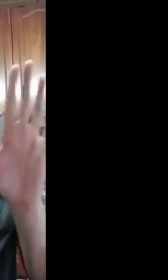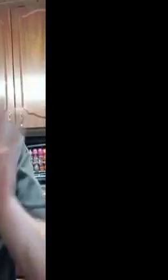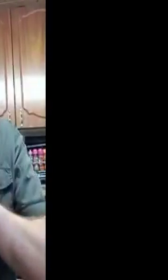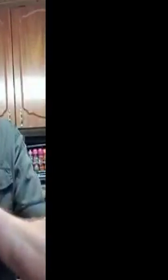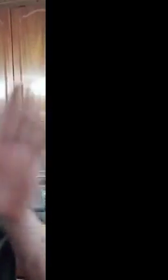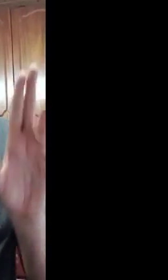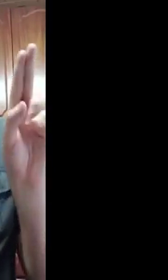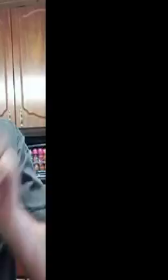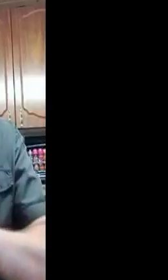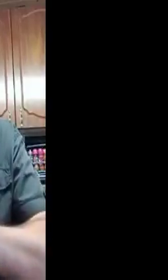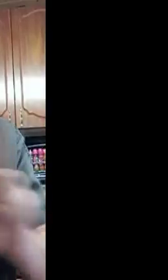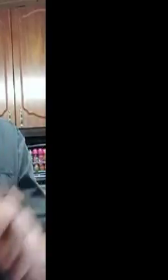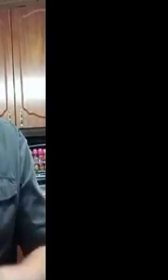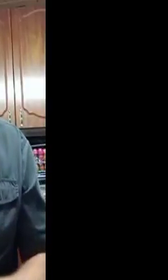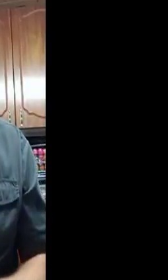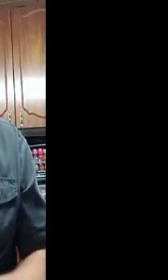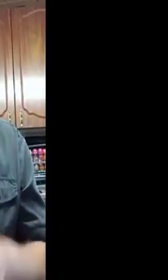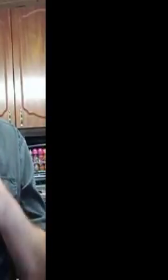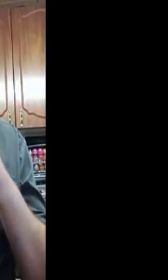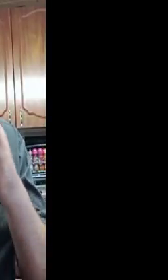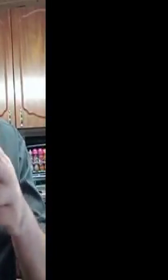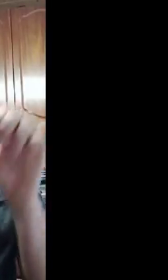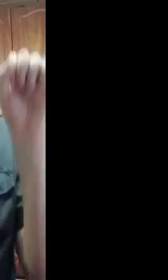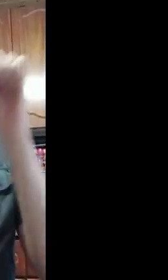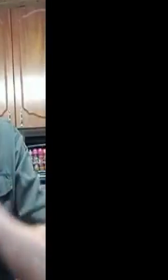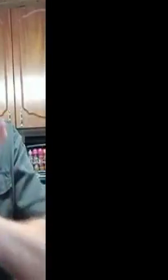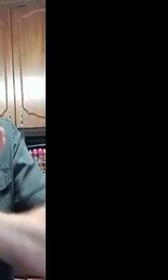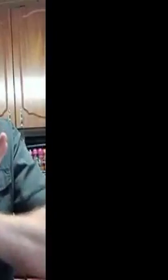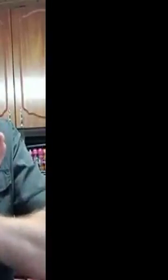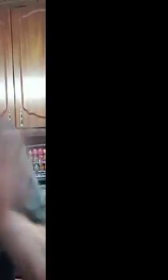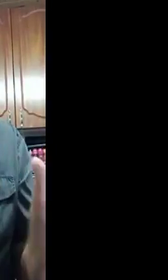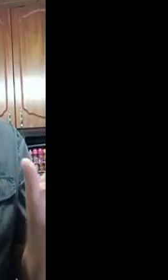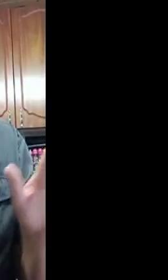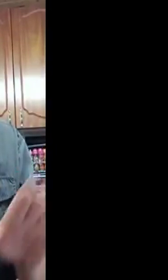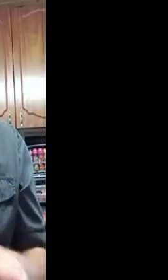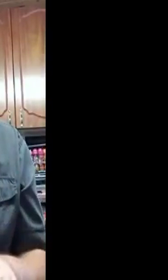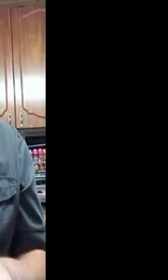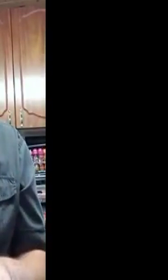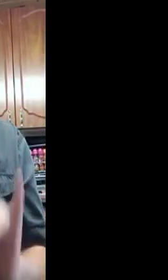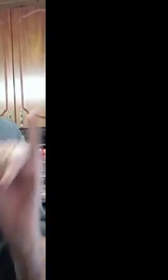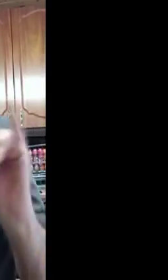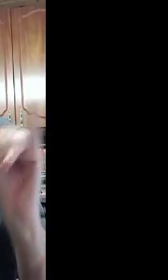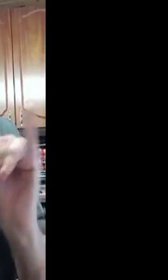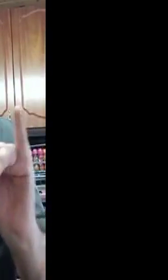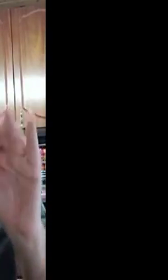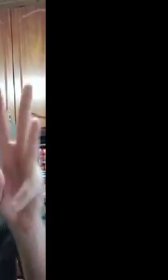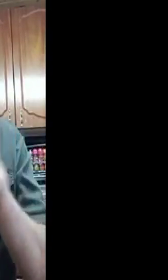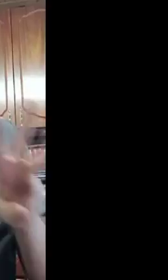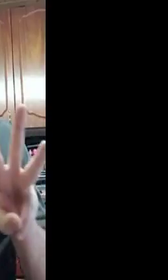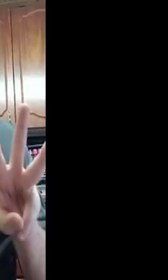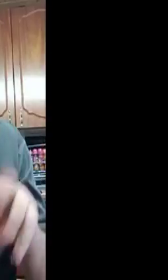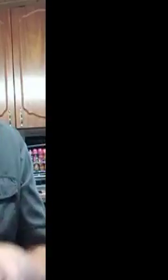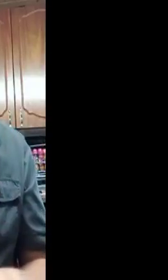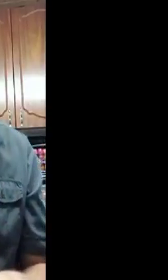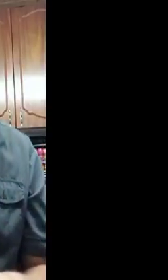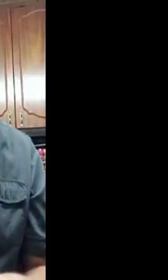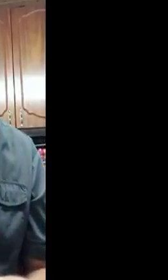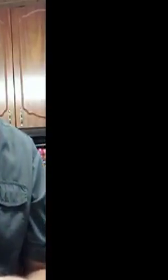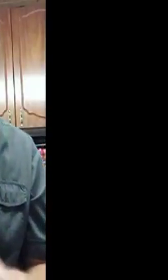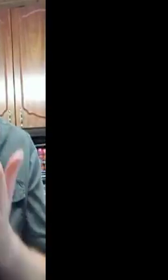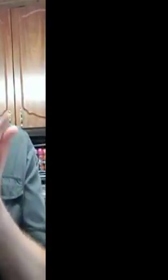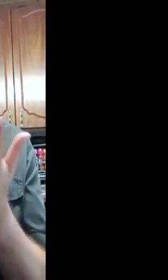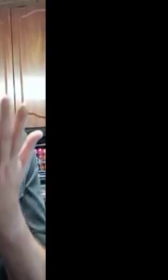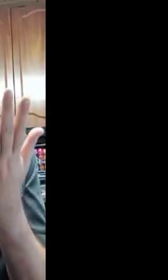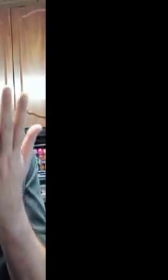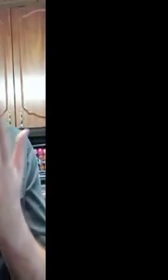You should not be travelling, you should not be out in the storm. This is an extreme weather event. This is a pandemic killed the